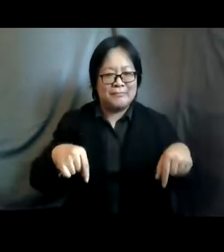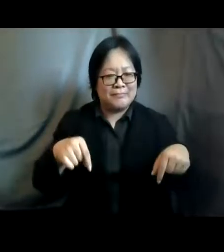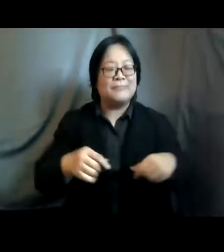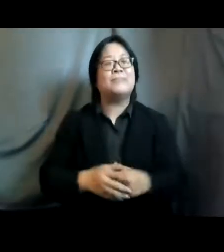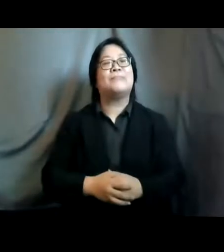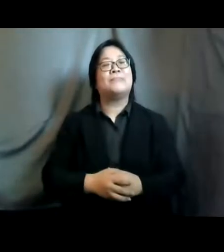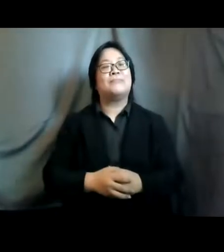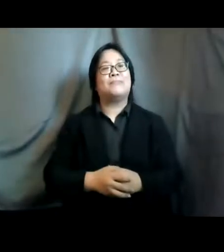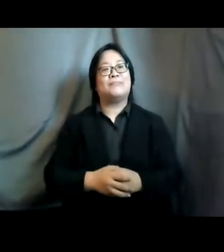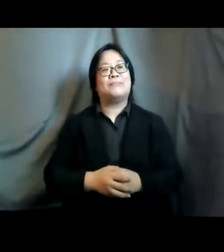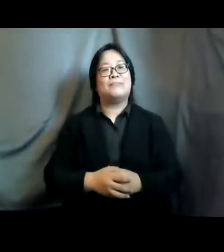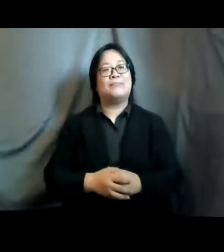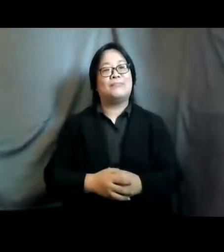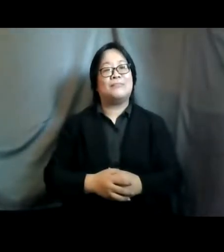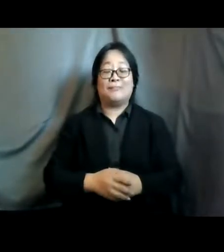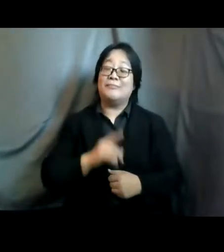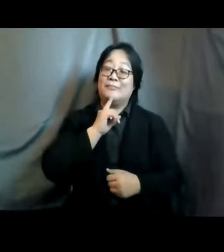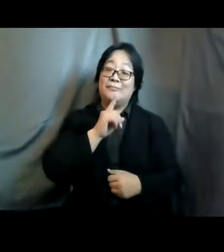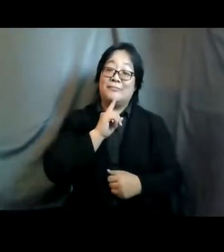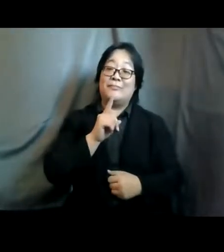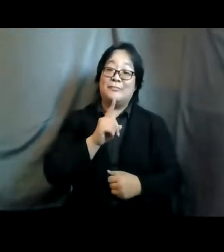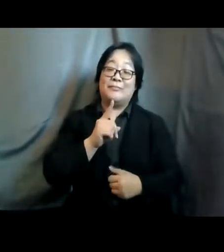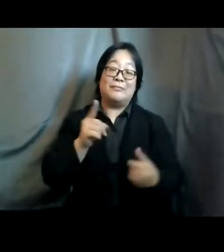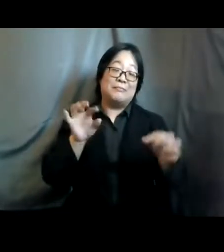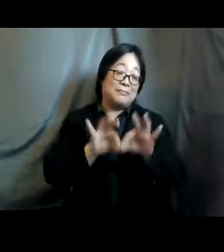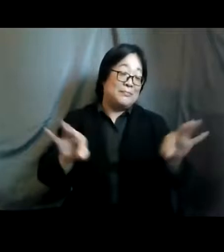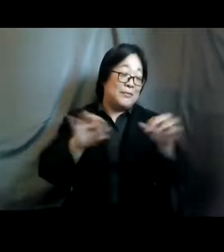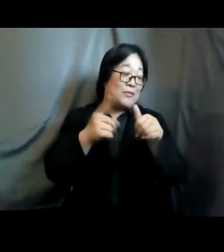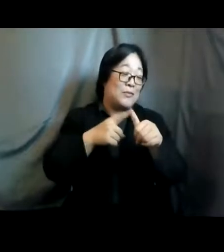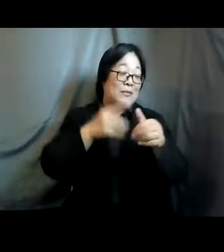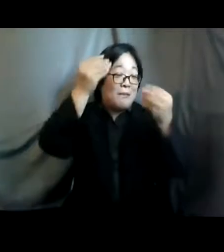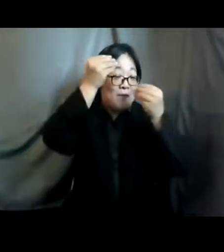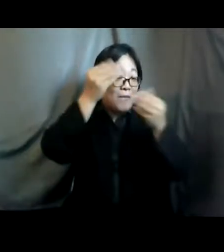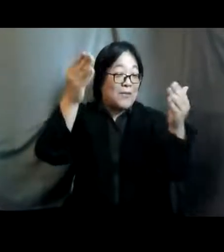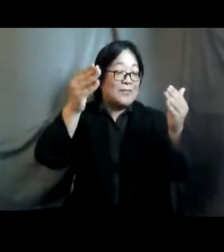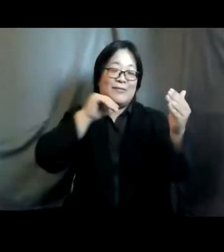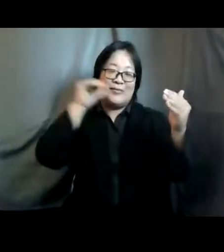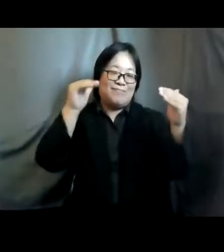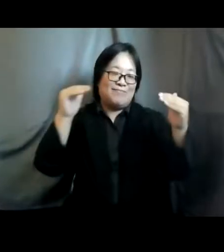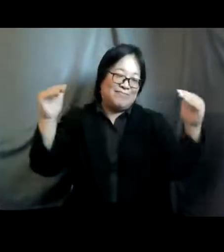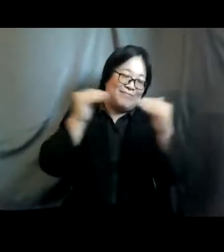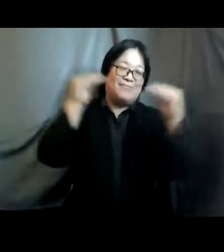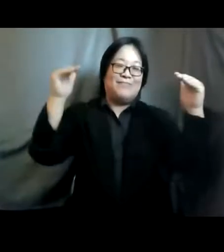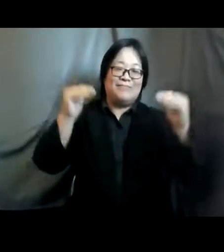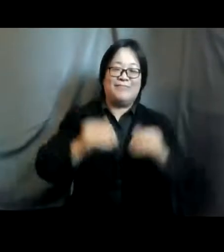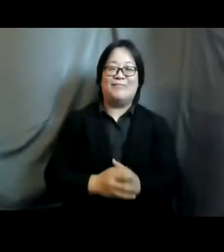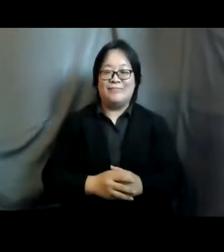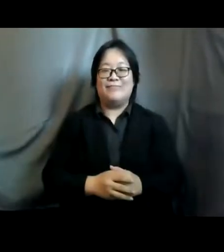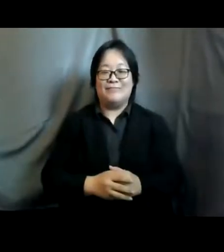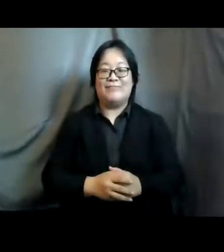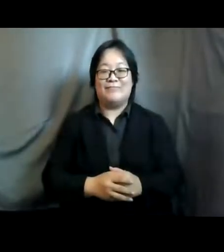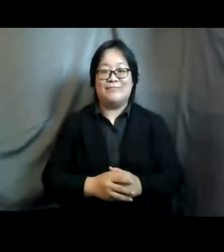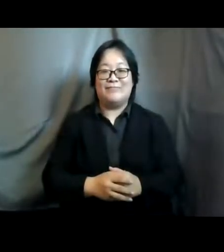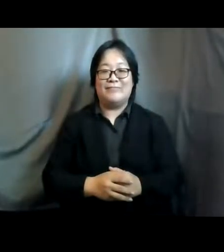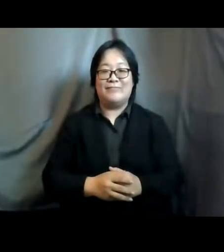definitely and first and foremost information is not equally available to everyone um and